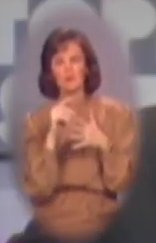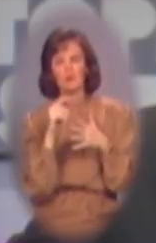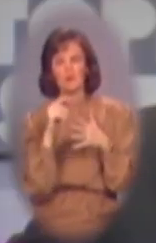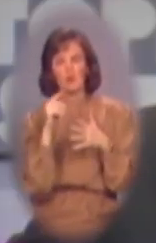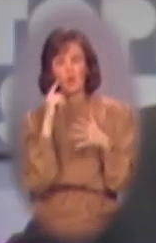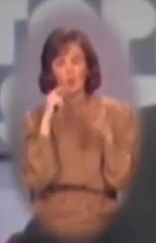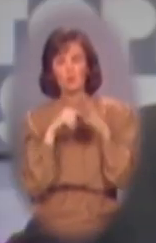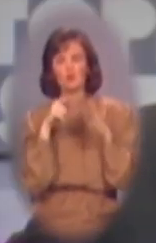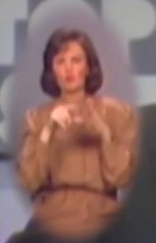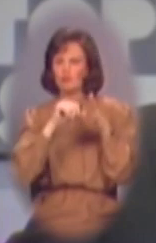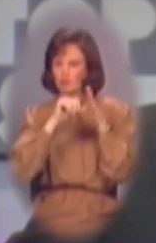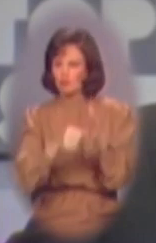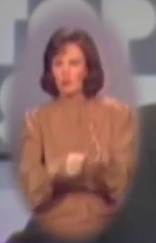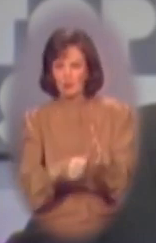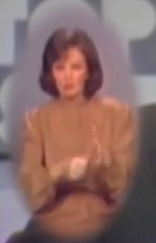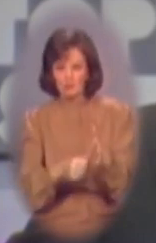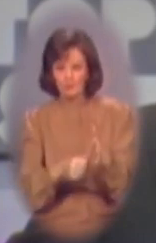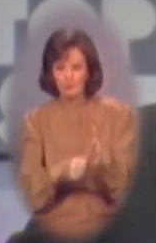stressed, uh,